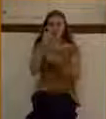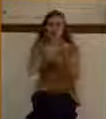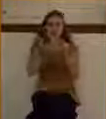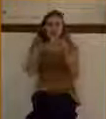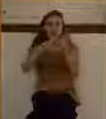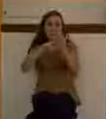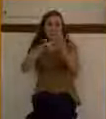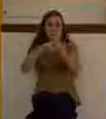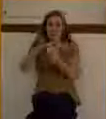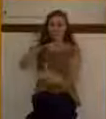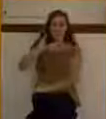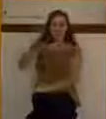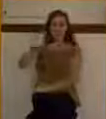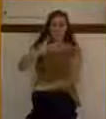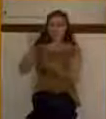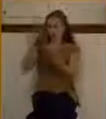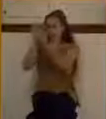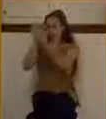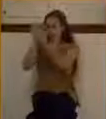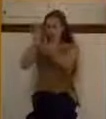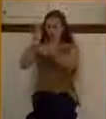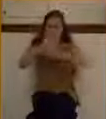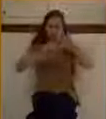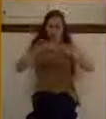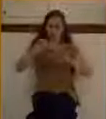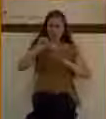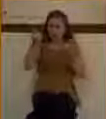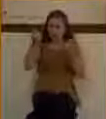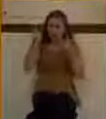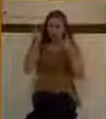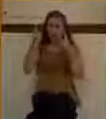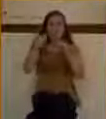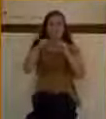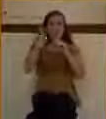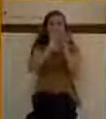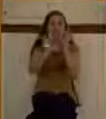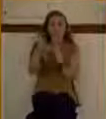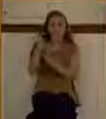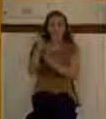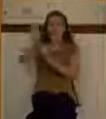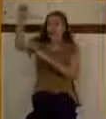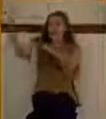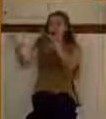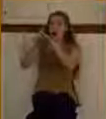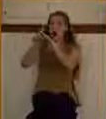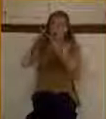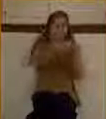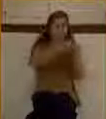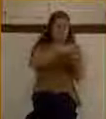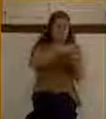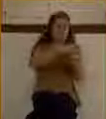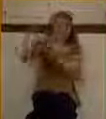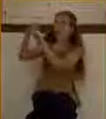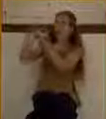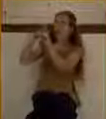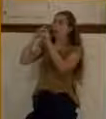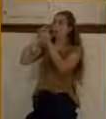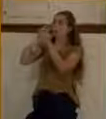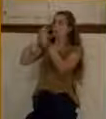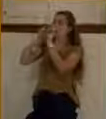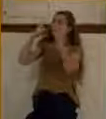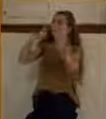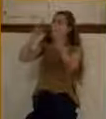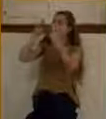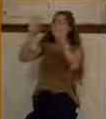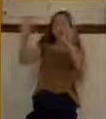Like we sang the song a moment ago where John Newton wrote an amazing grace. I once was lost, but now I'm found,